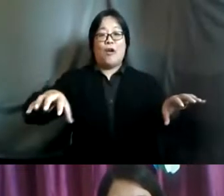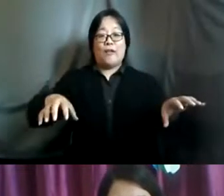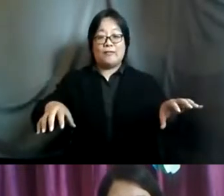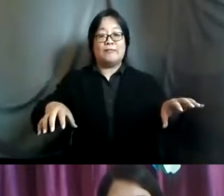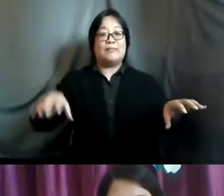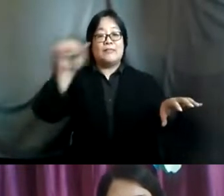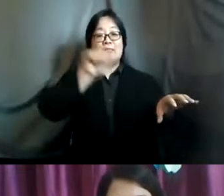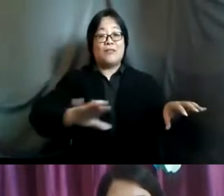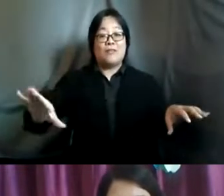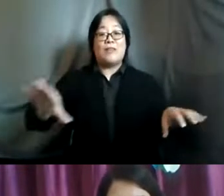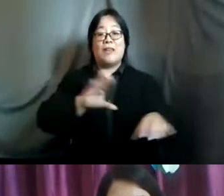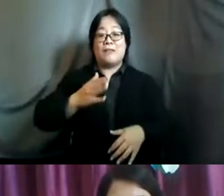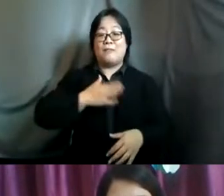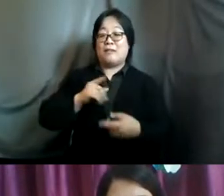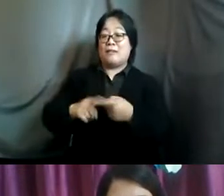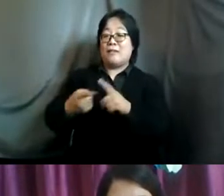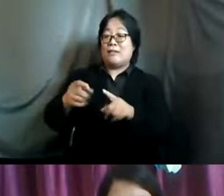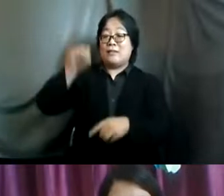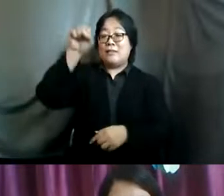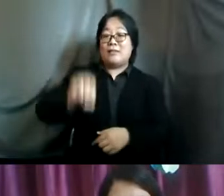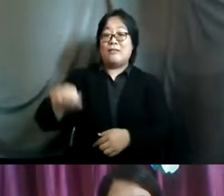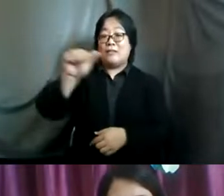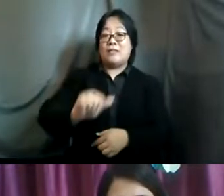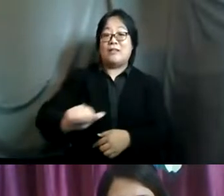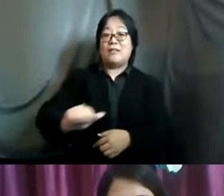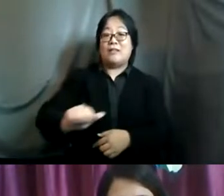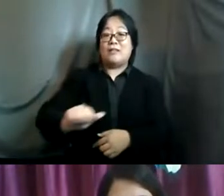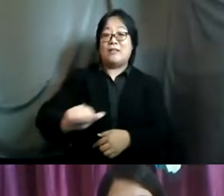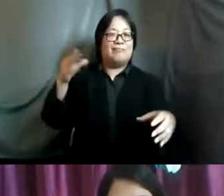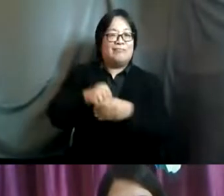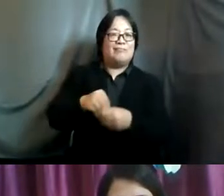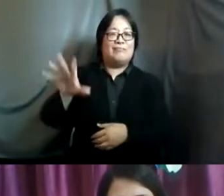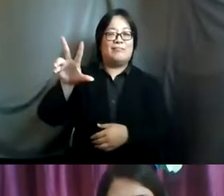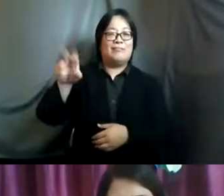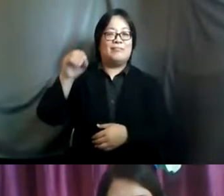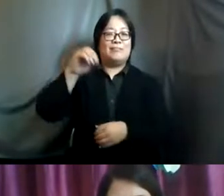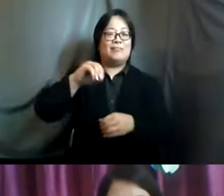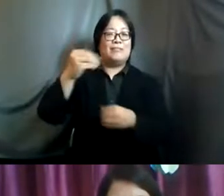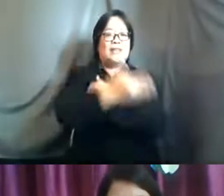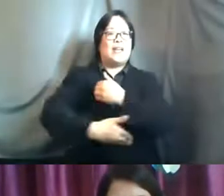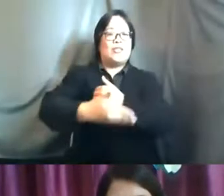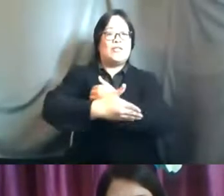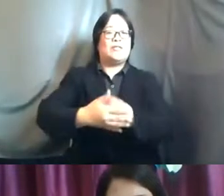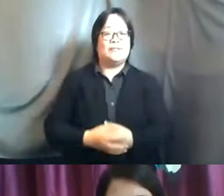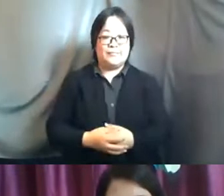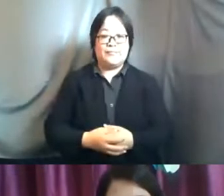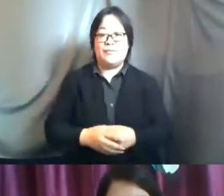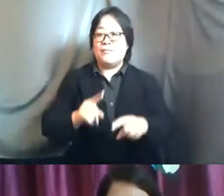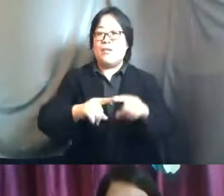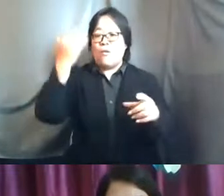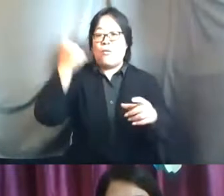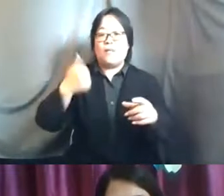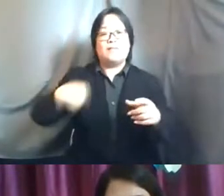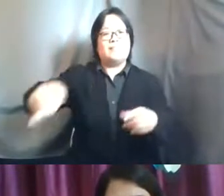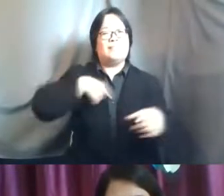and then with my colleagues in south asia we are we are more than 30 countries in this region but why just link together